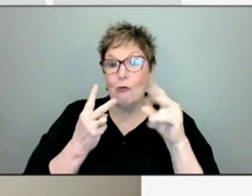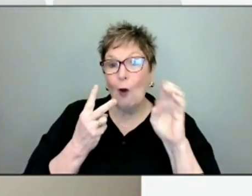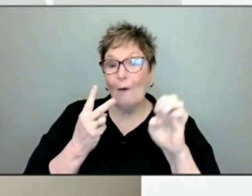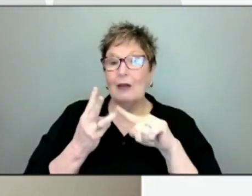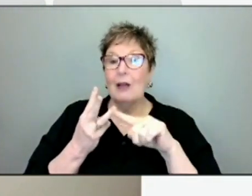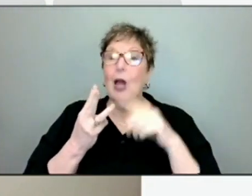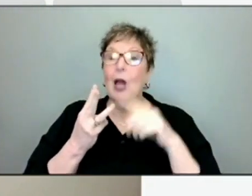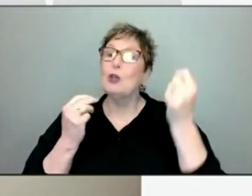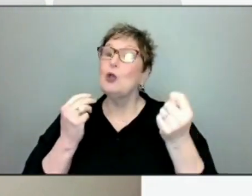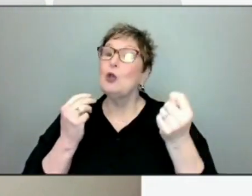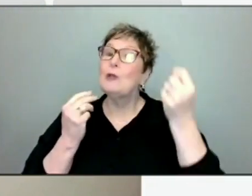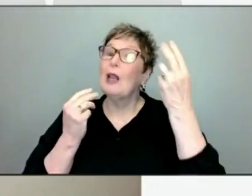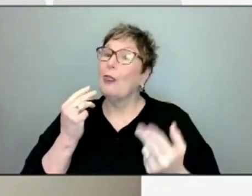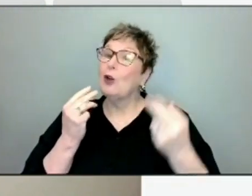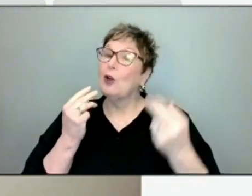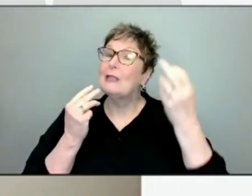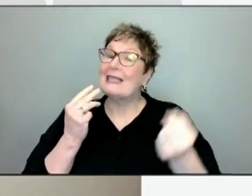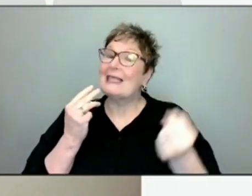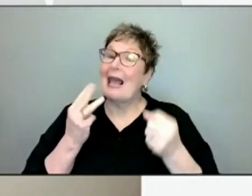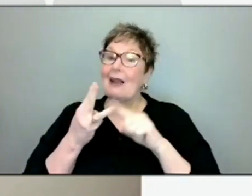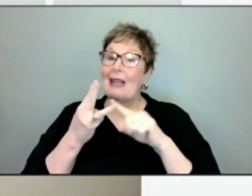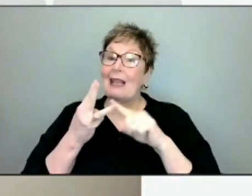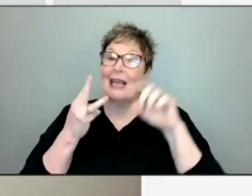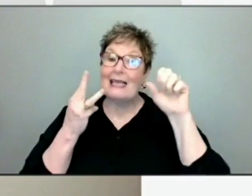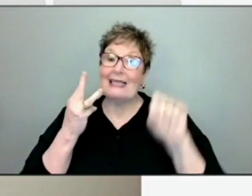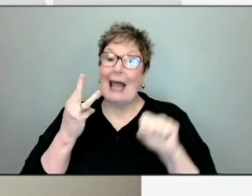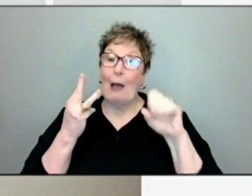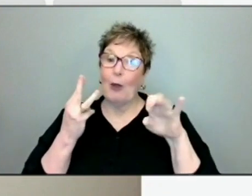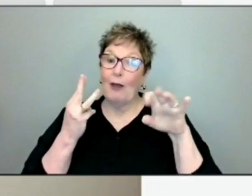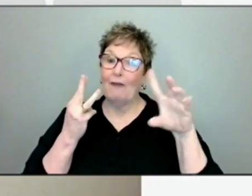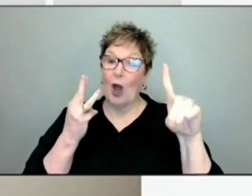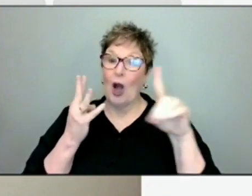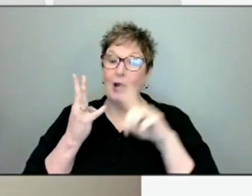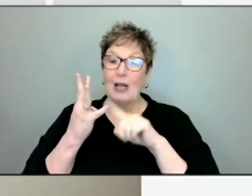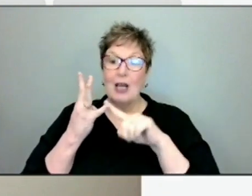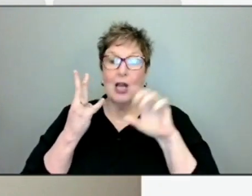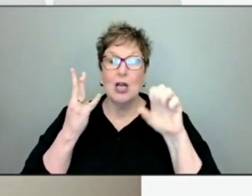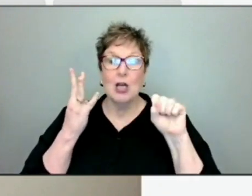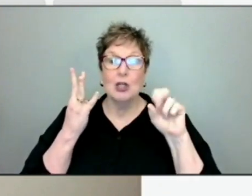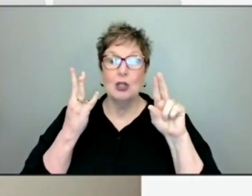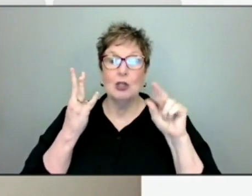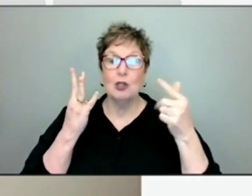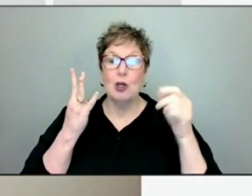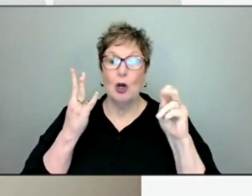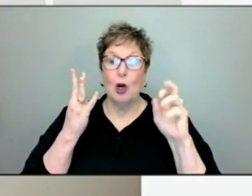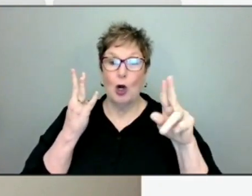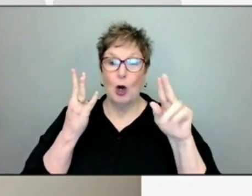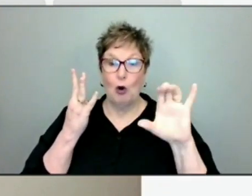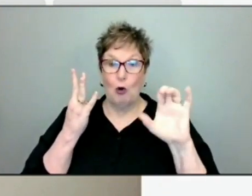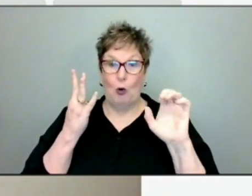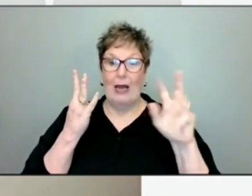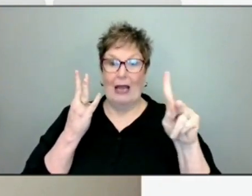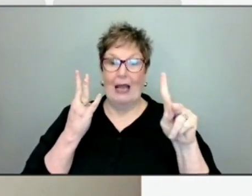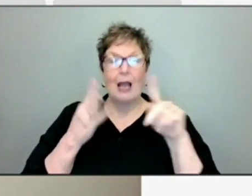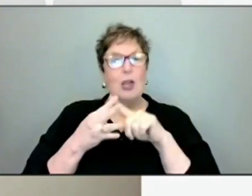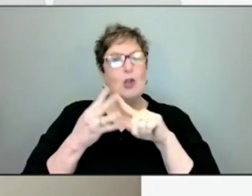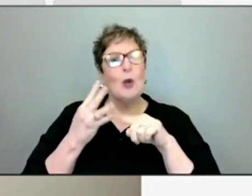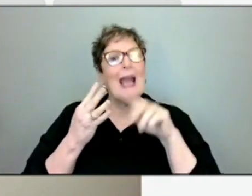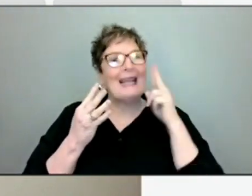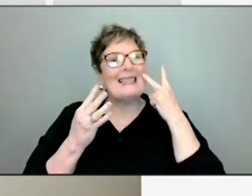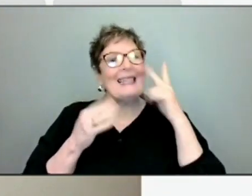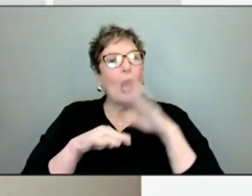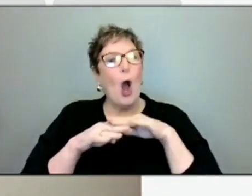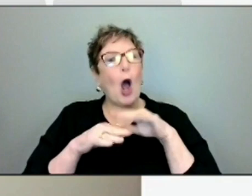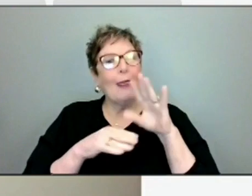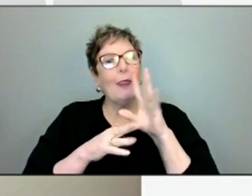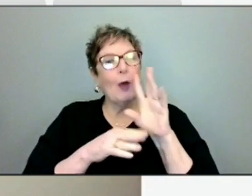and Saturdays, they'll be available at the South Boulevard and the Sugar Creek locations. That information is available on our website, mecnc.gov